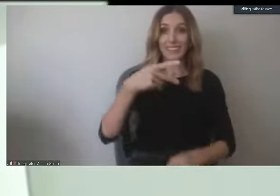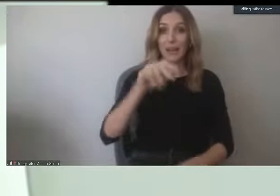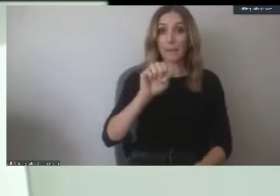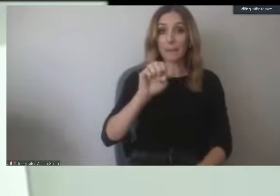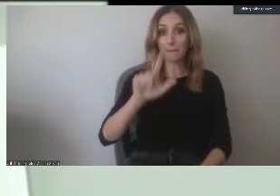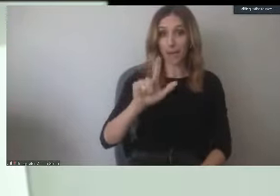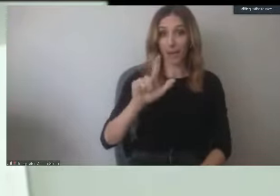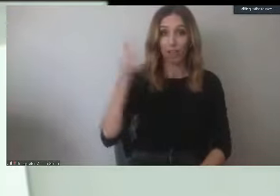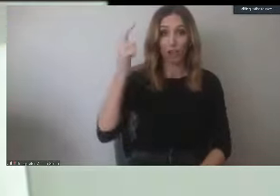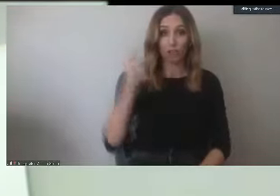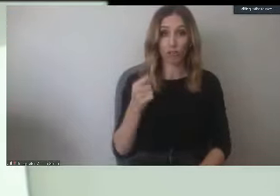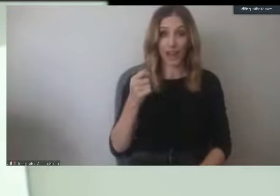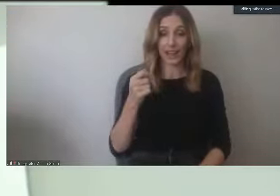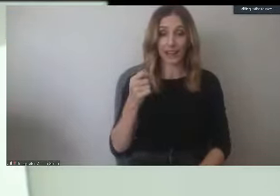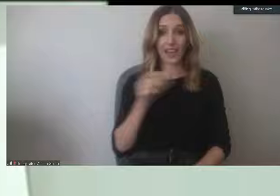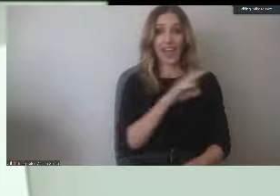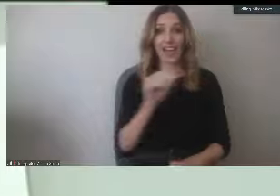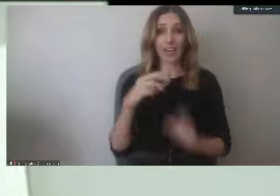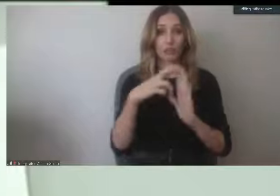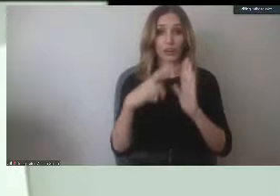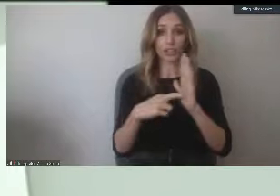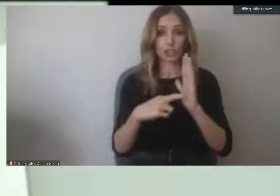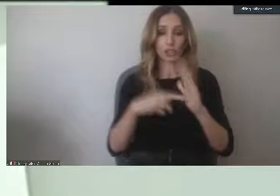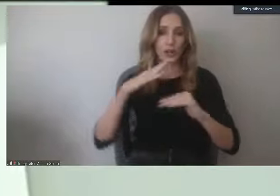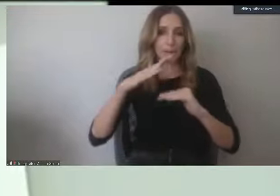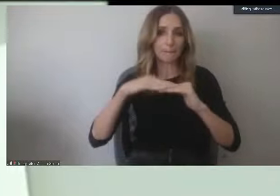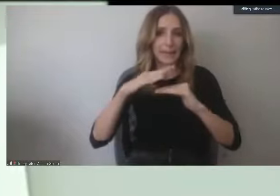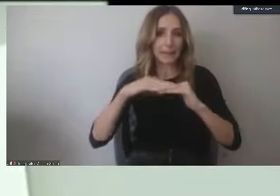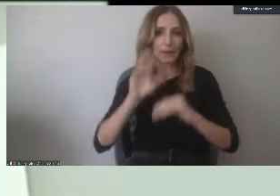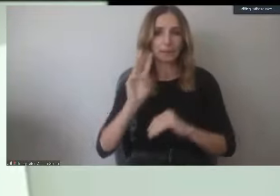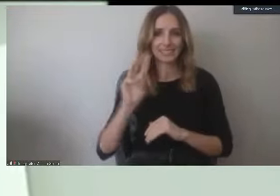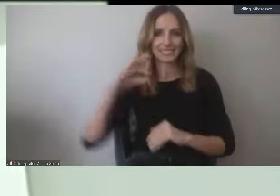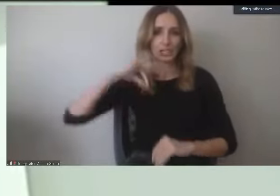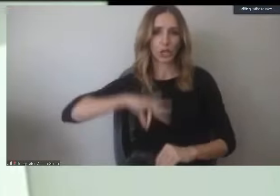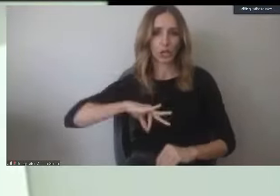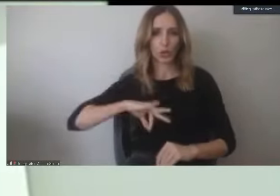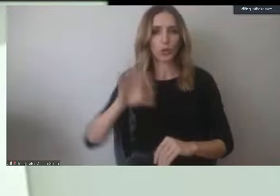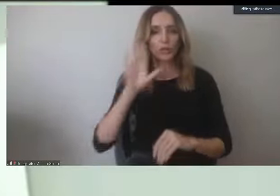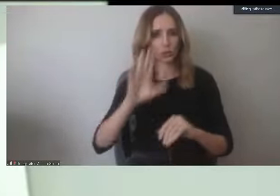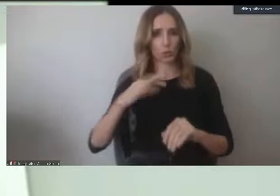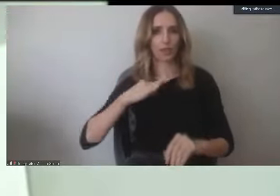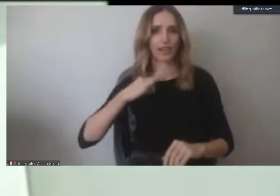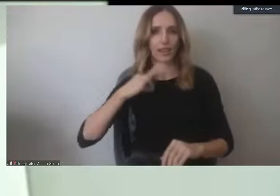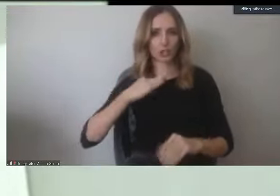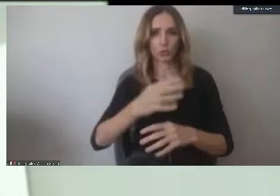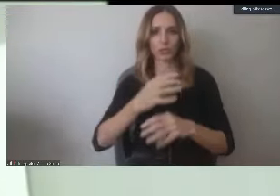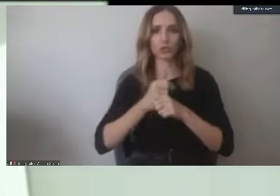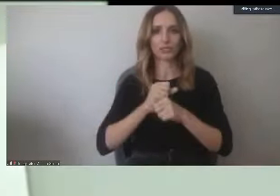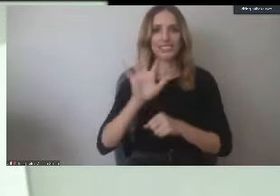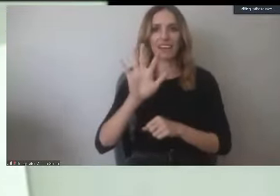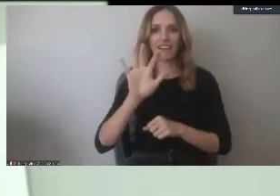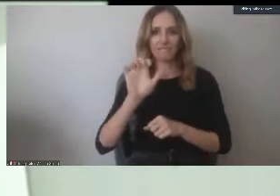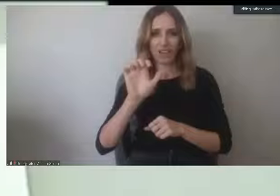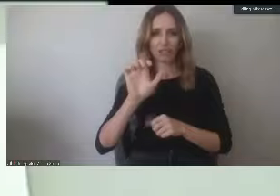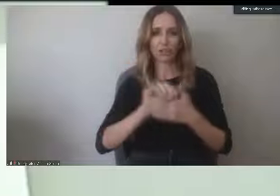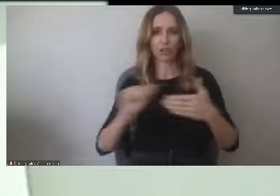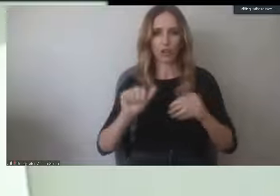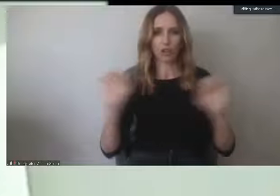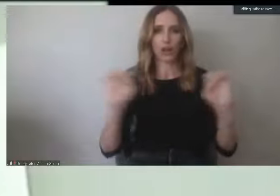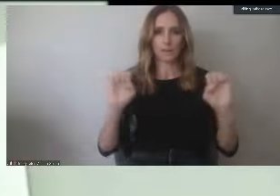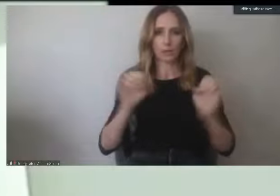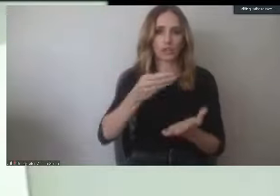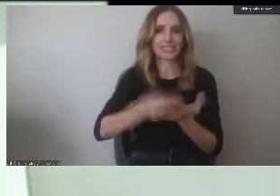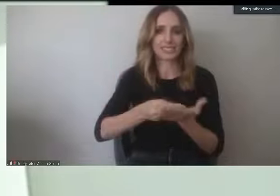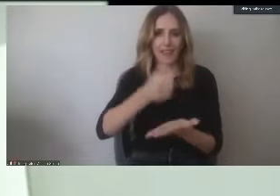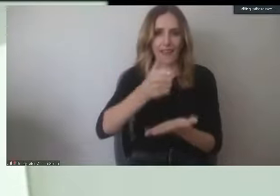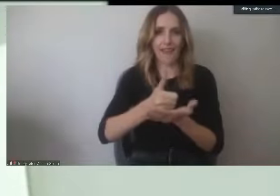recipients enrolled in at least six units will be eligible to receive a $500 emergency aid grant, which